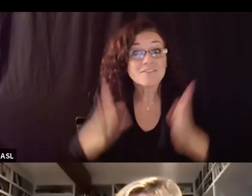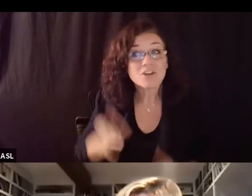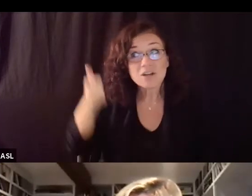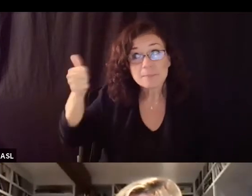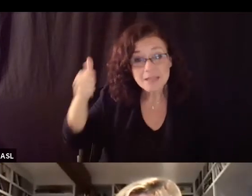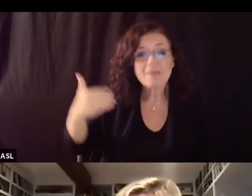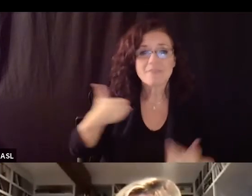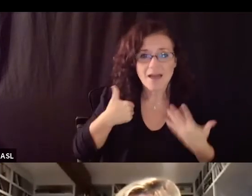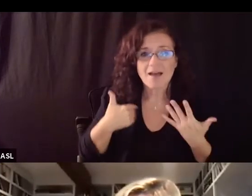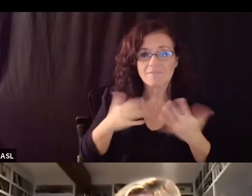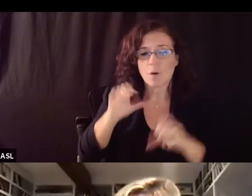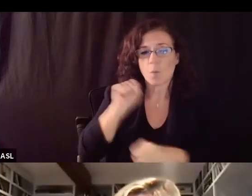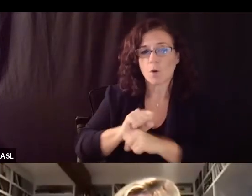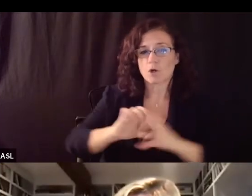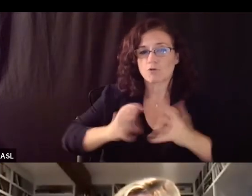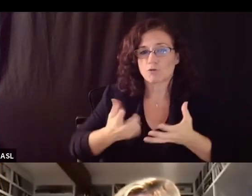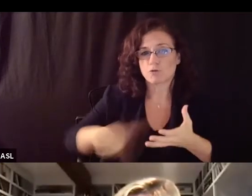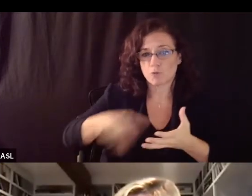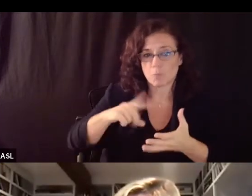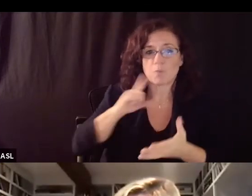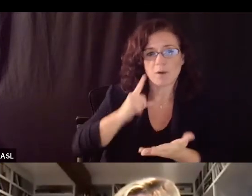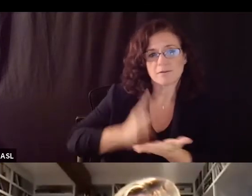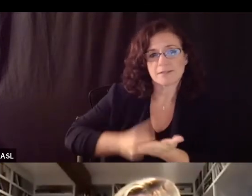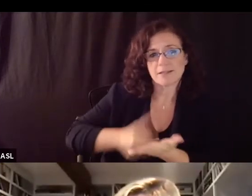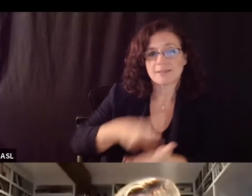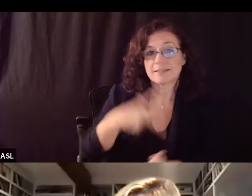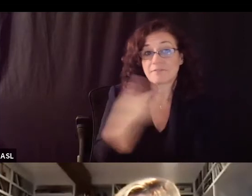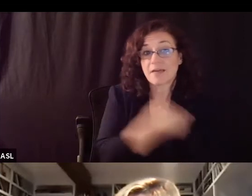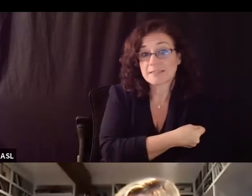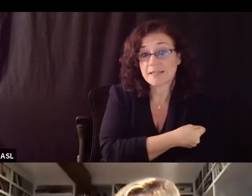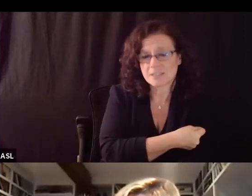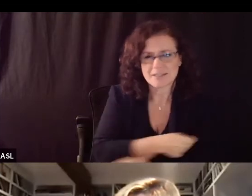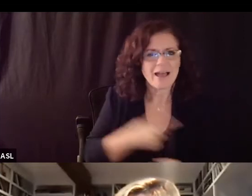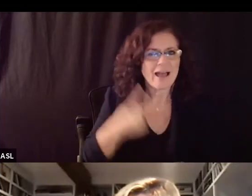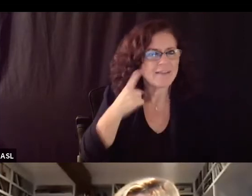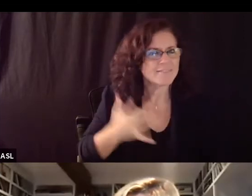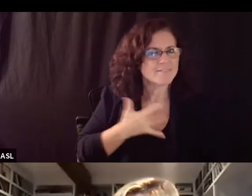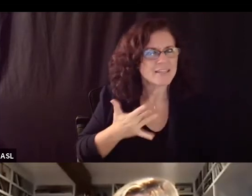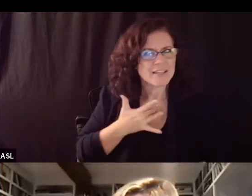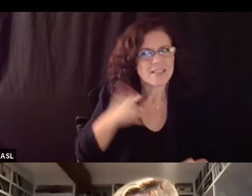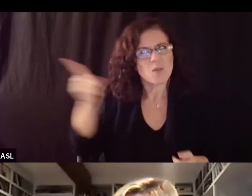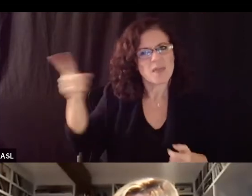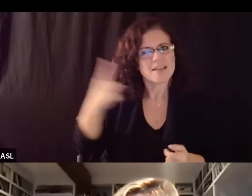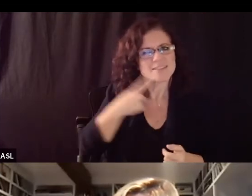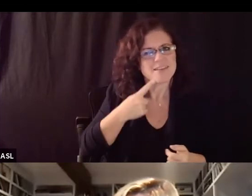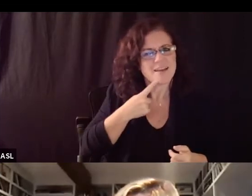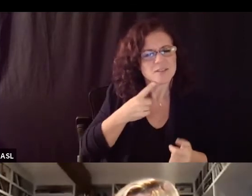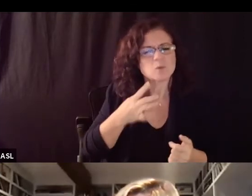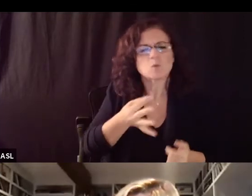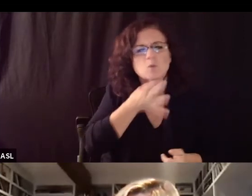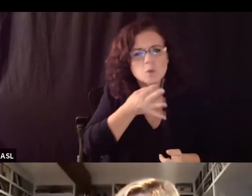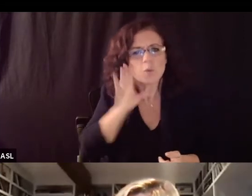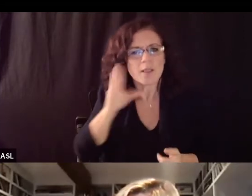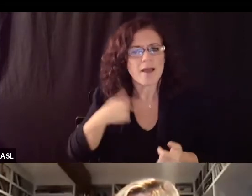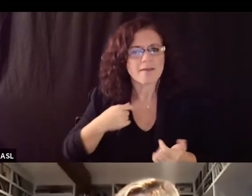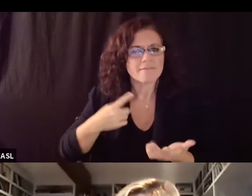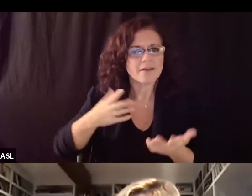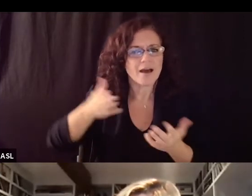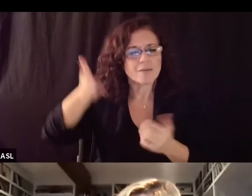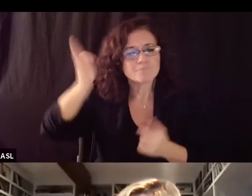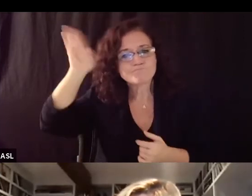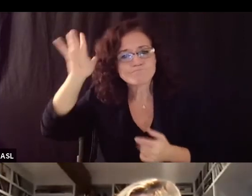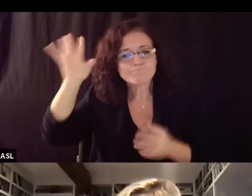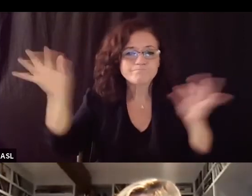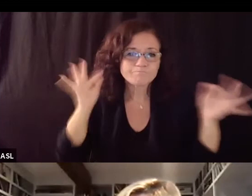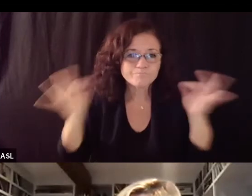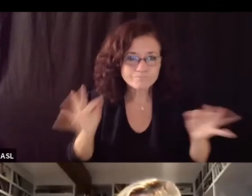i understand that there will probably be a presentation of this later this week but some initial um plans